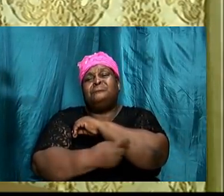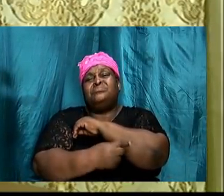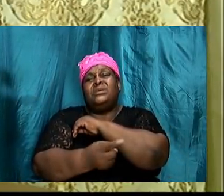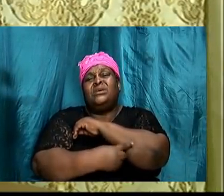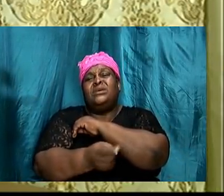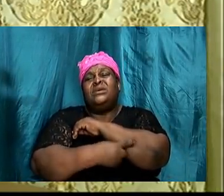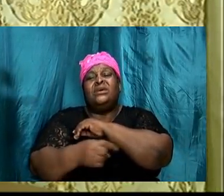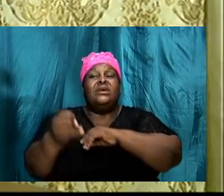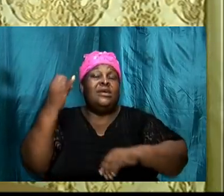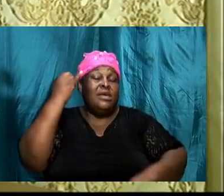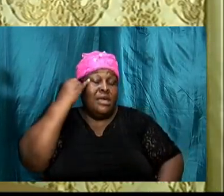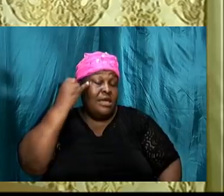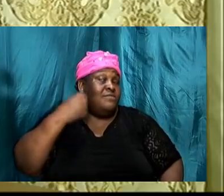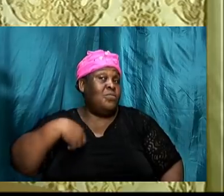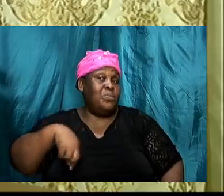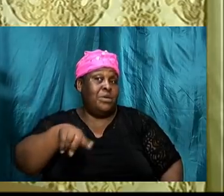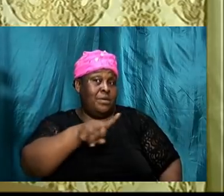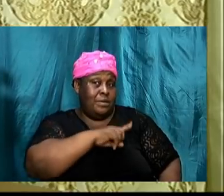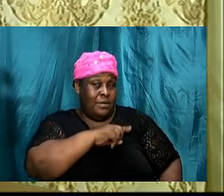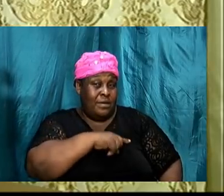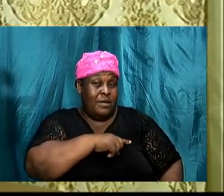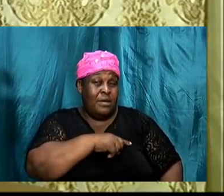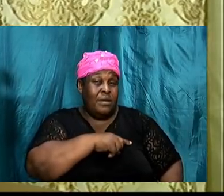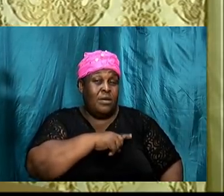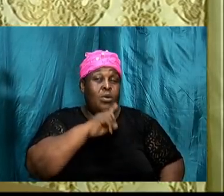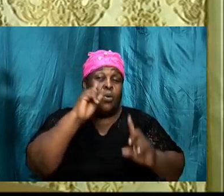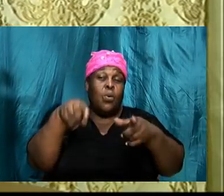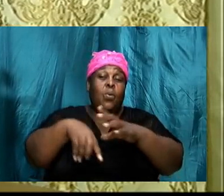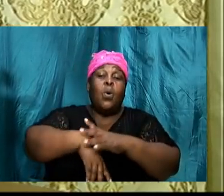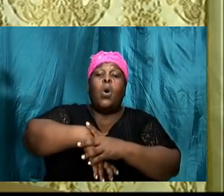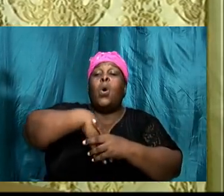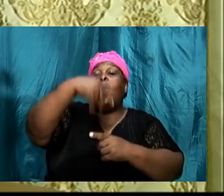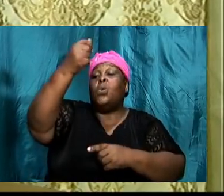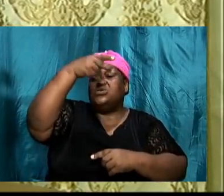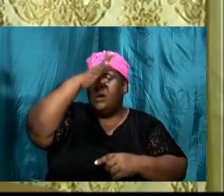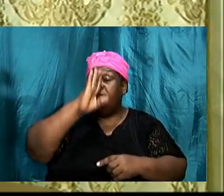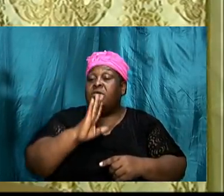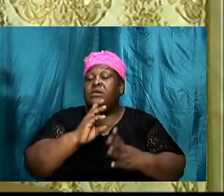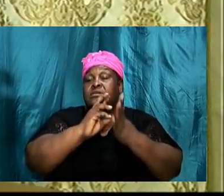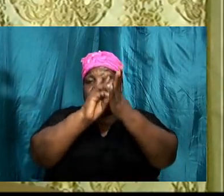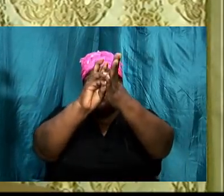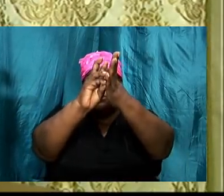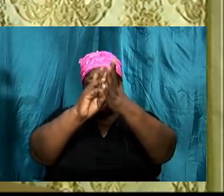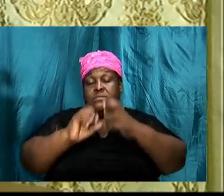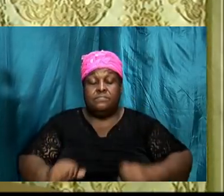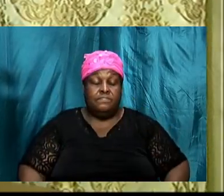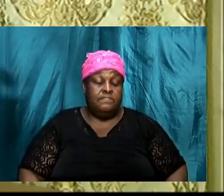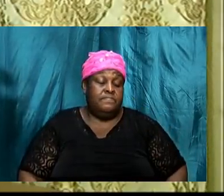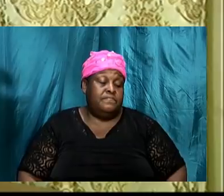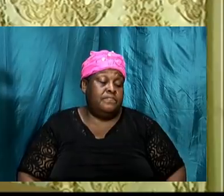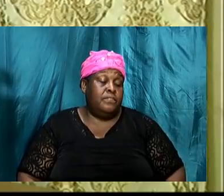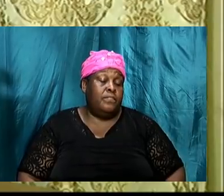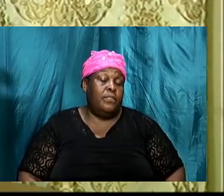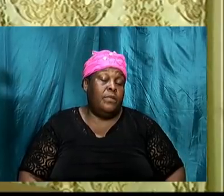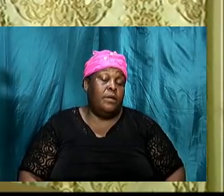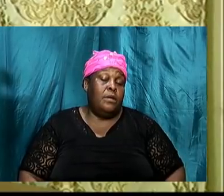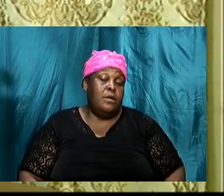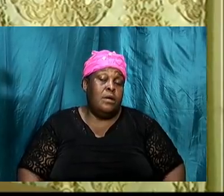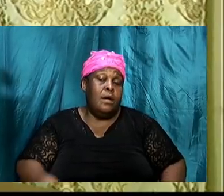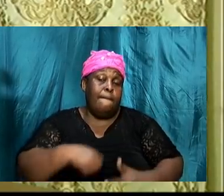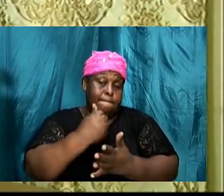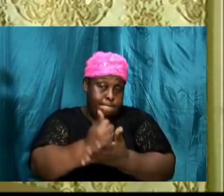if we go outside of God's will amen